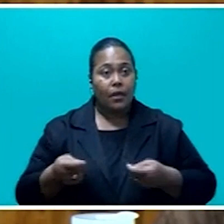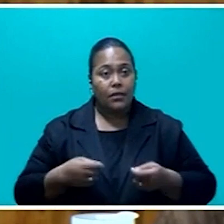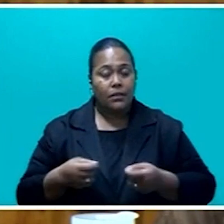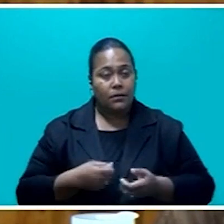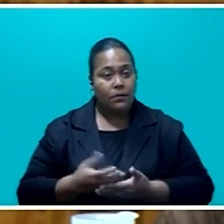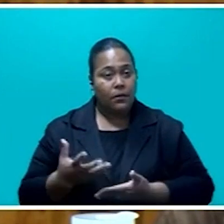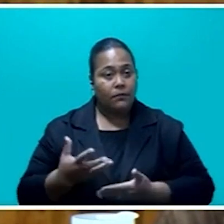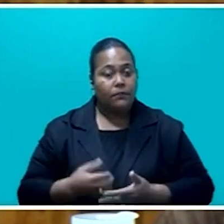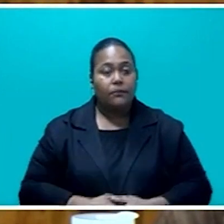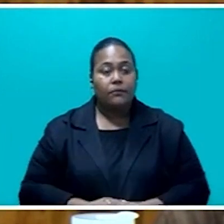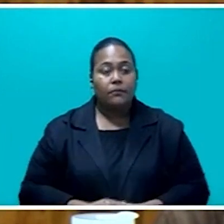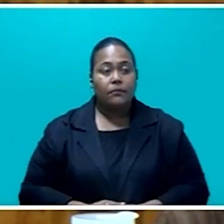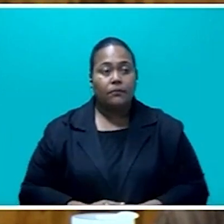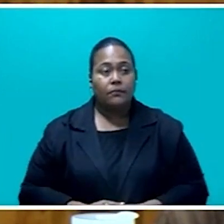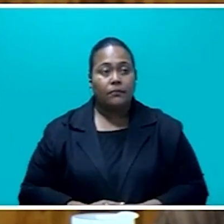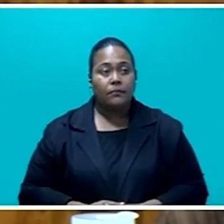Honorable Speaker.